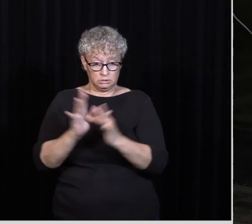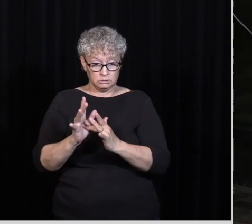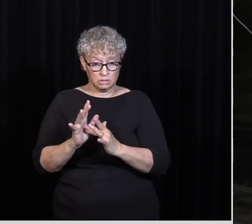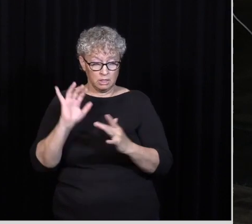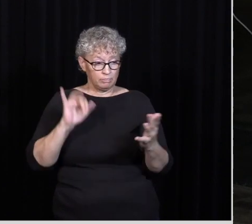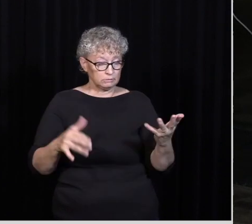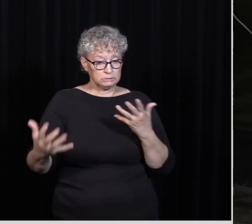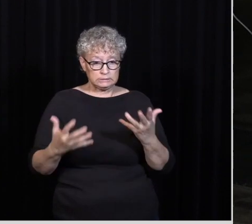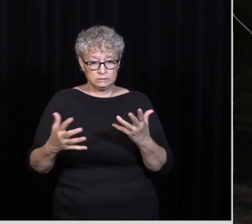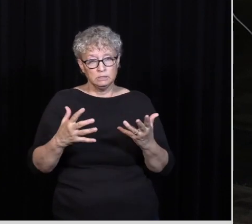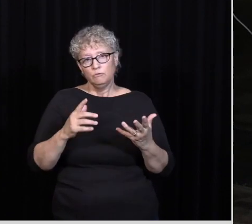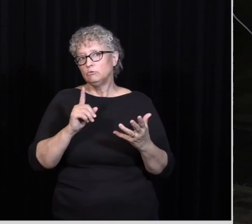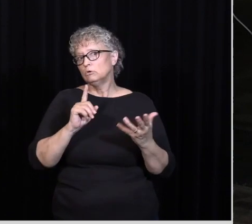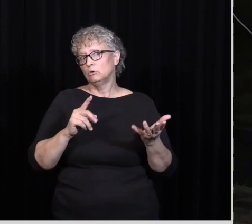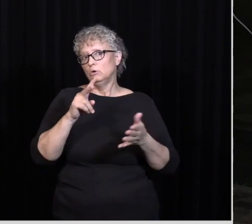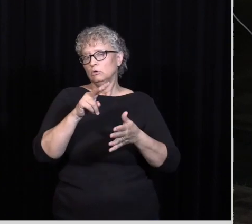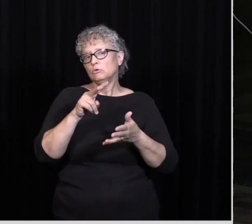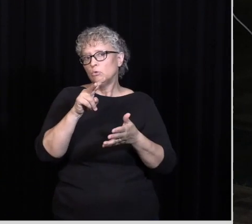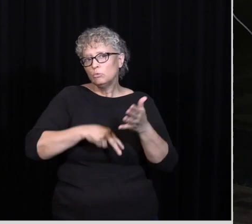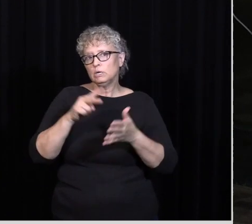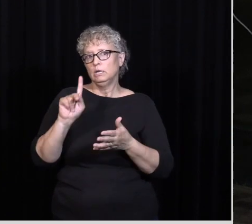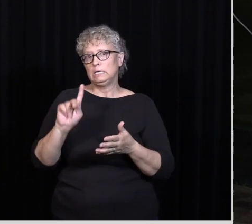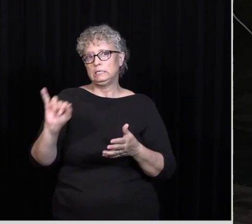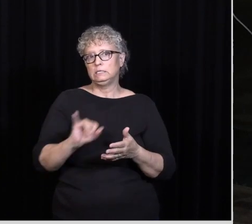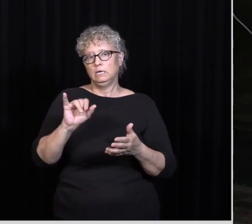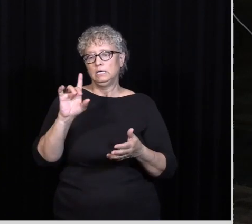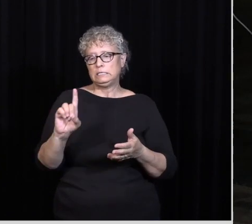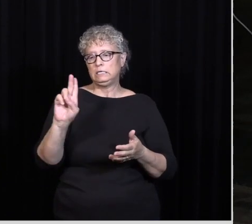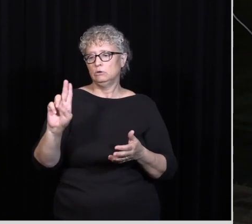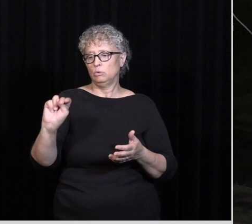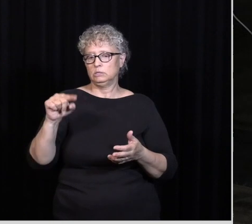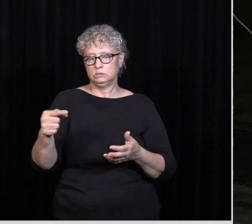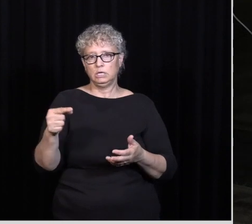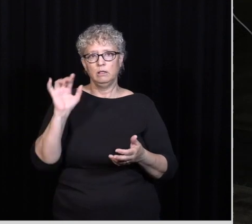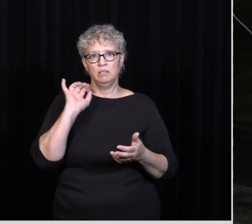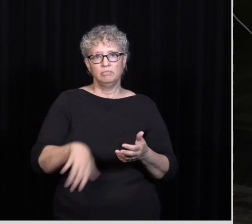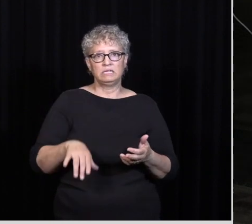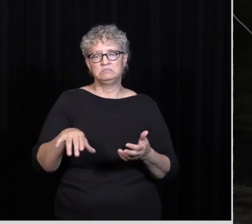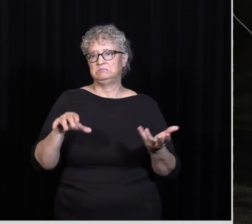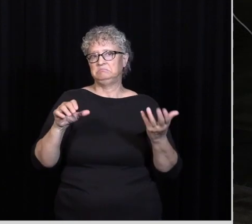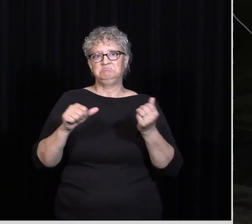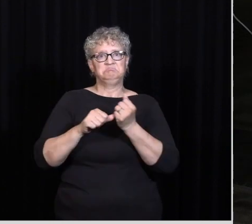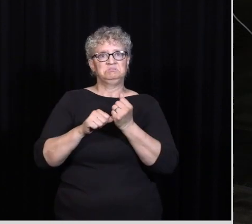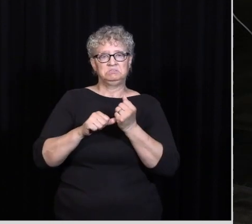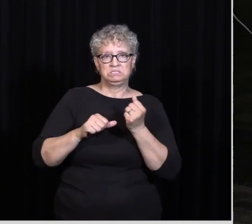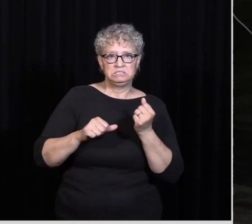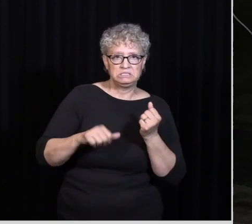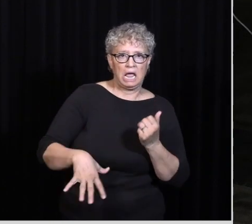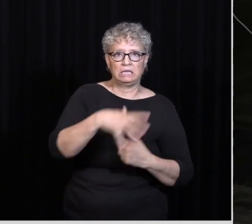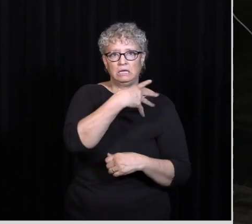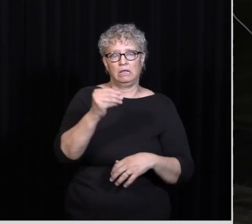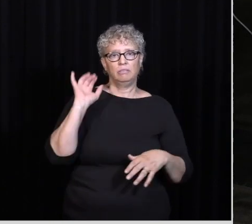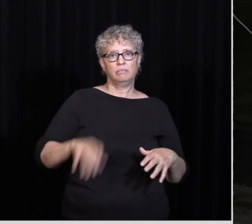Just If You Read King James It Says Dung Dung It Is Scat And Specifically This Kind